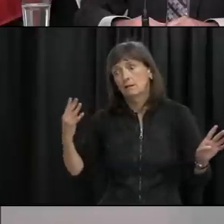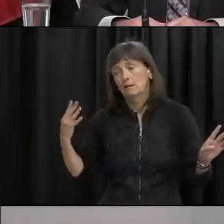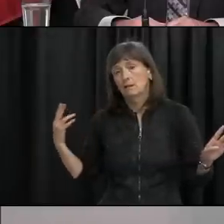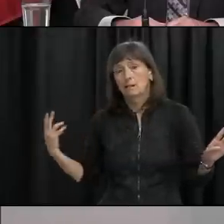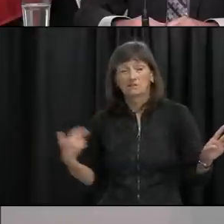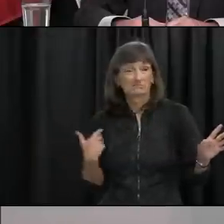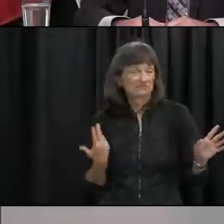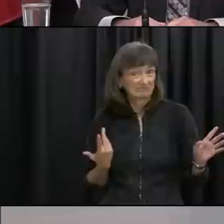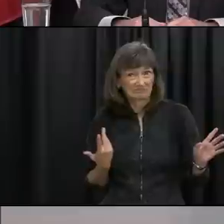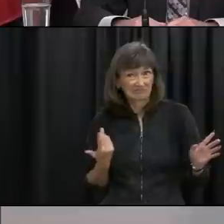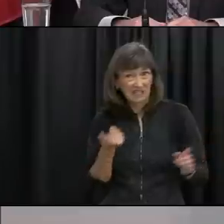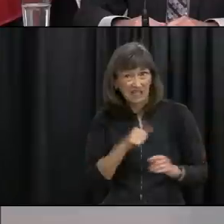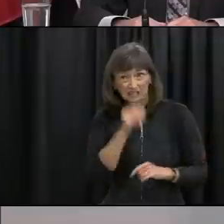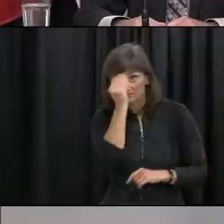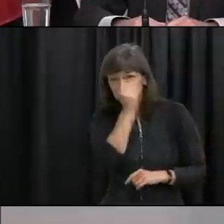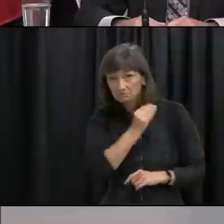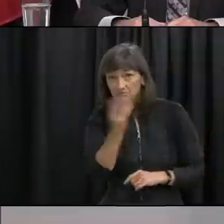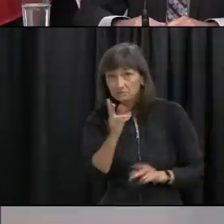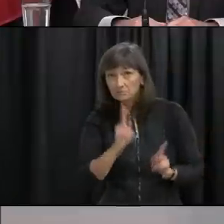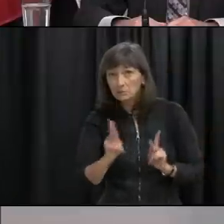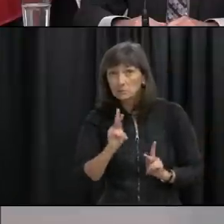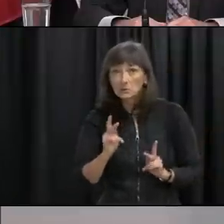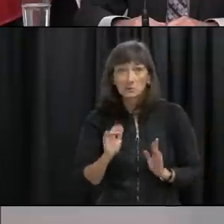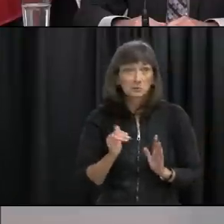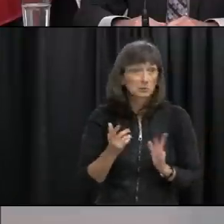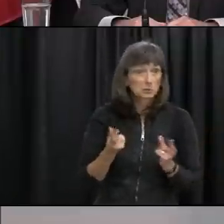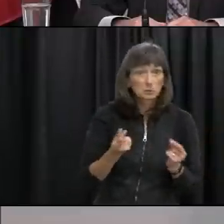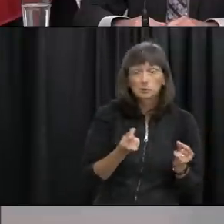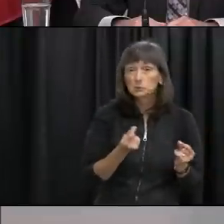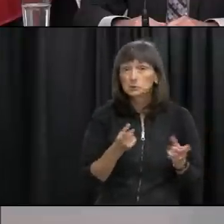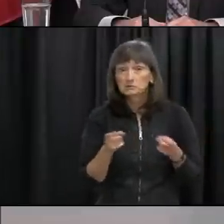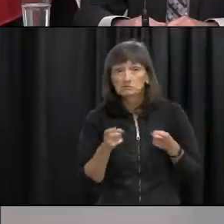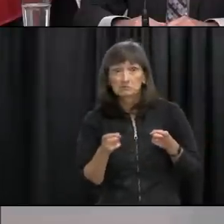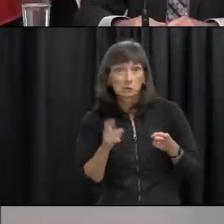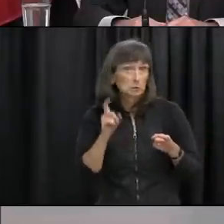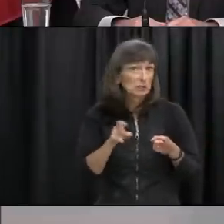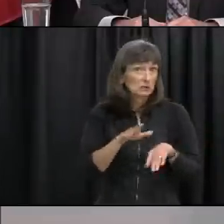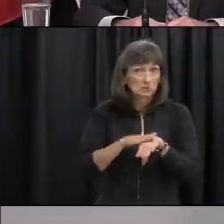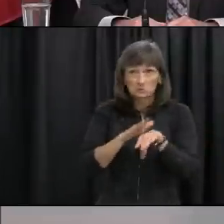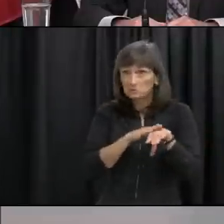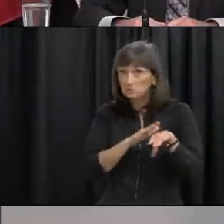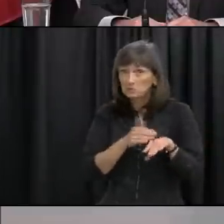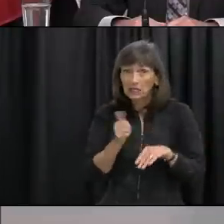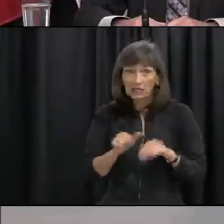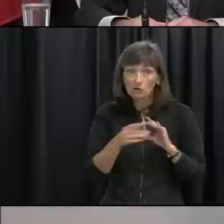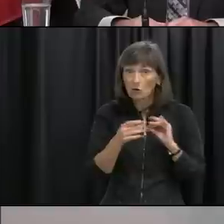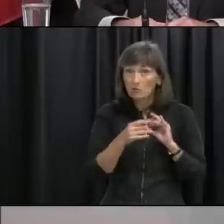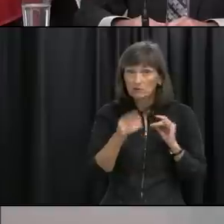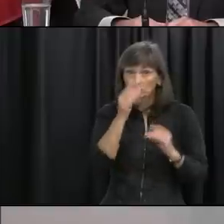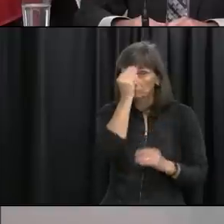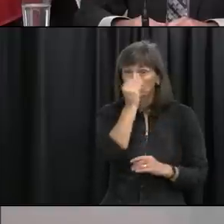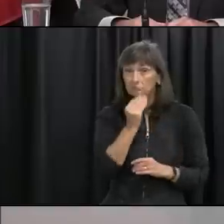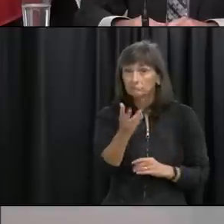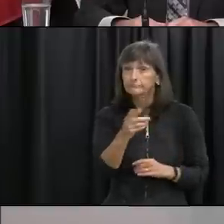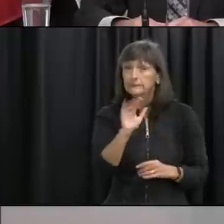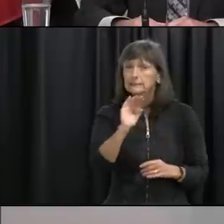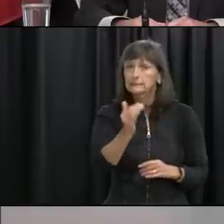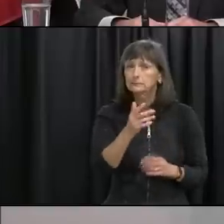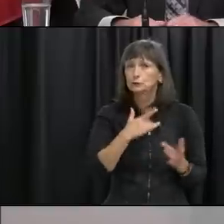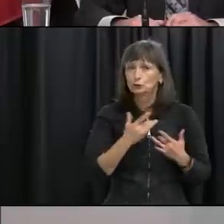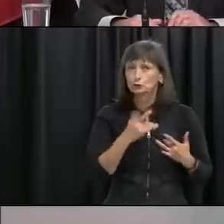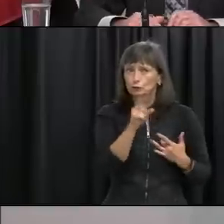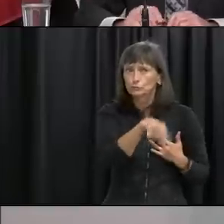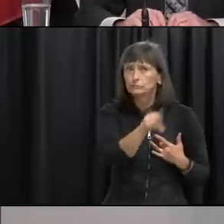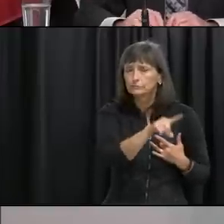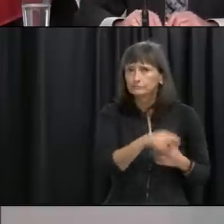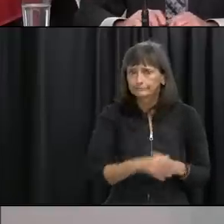is there a message that you want to send to residents whether they you even feel that it's necessary i think there's significant concern in the population